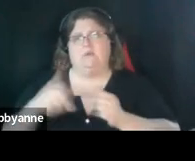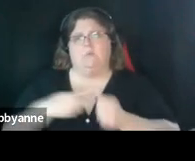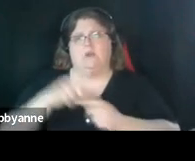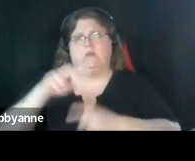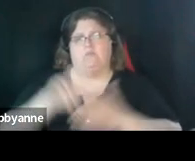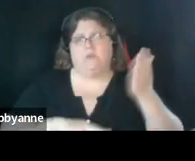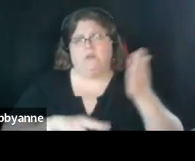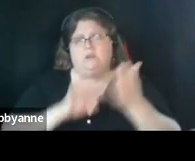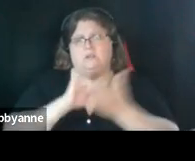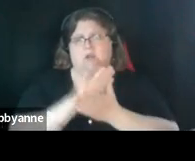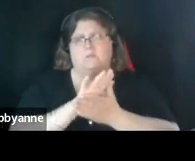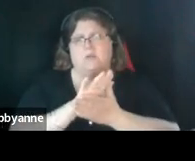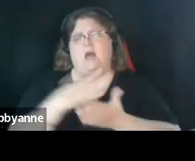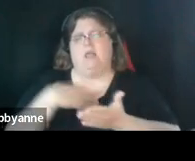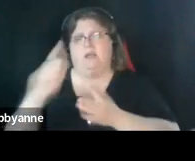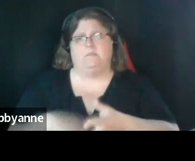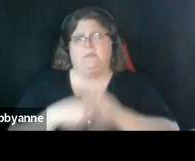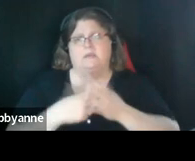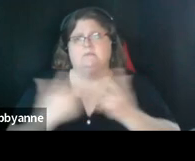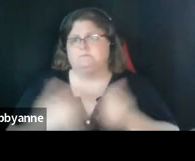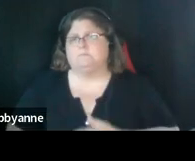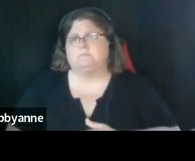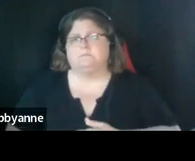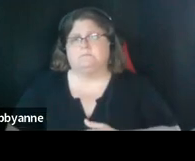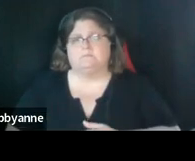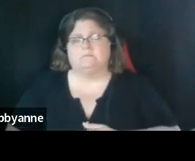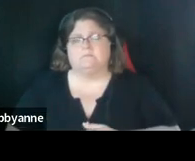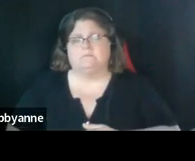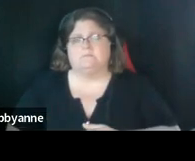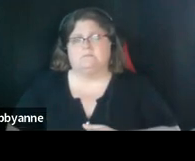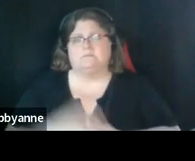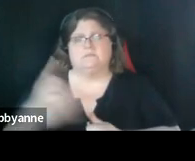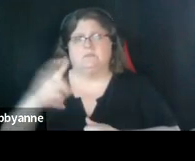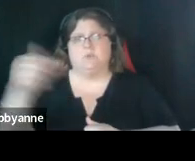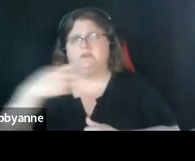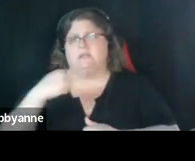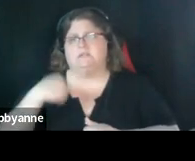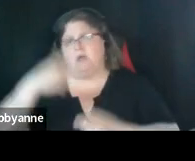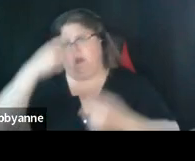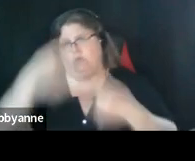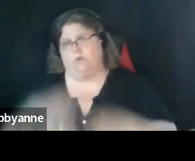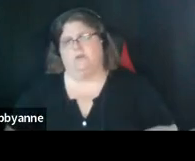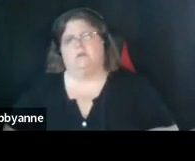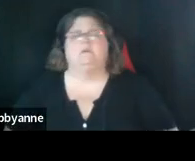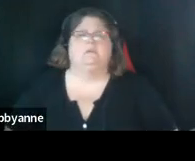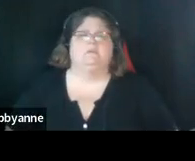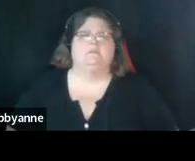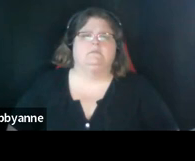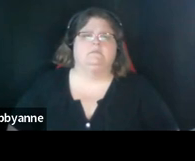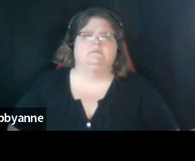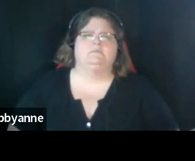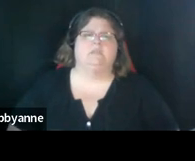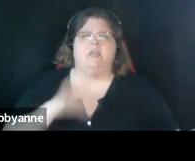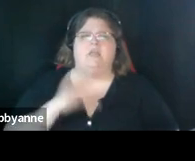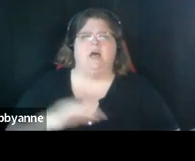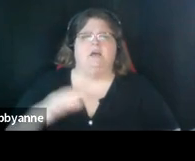okay okay that sounds good to me yeah i agree cool yeah that's a very powerful statement